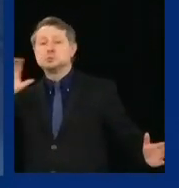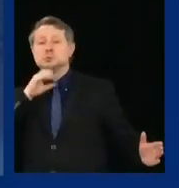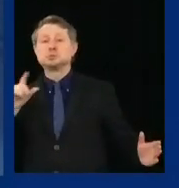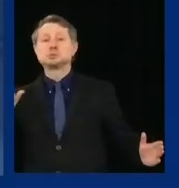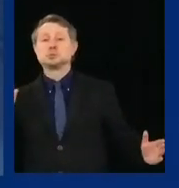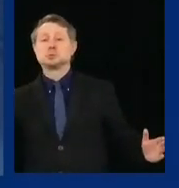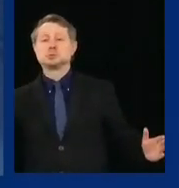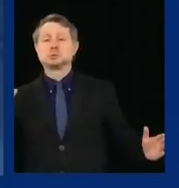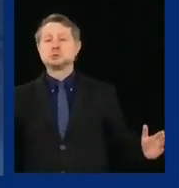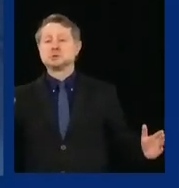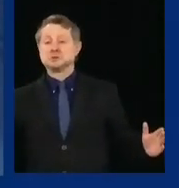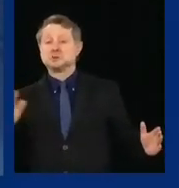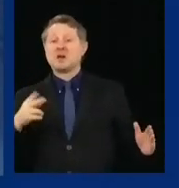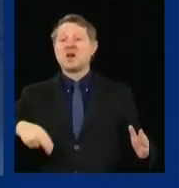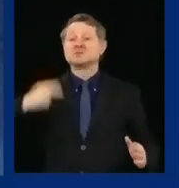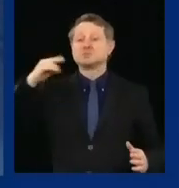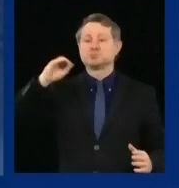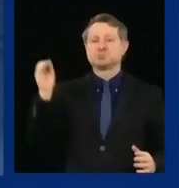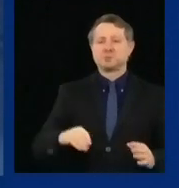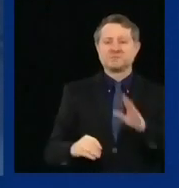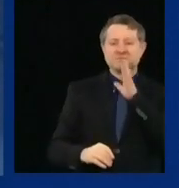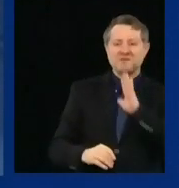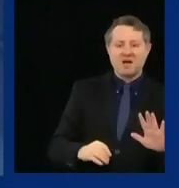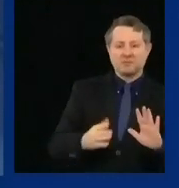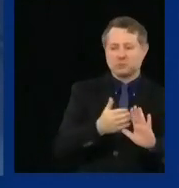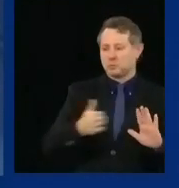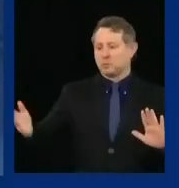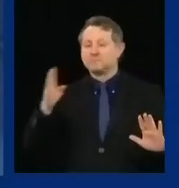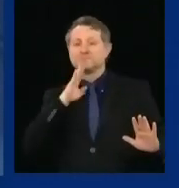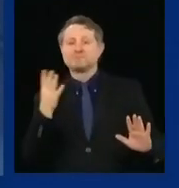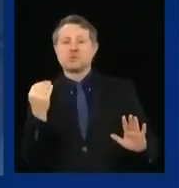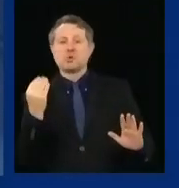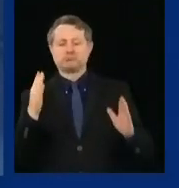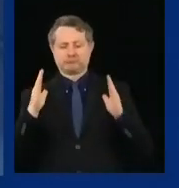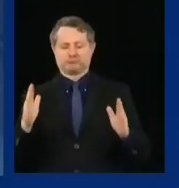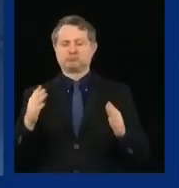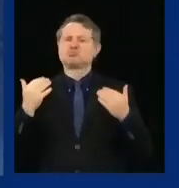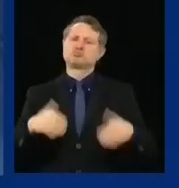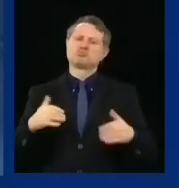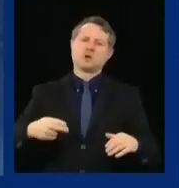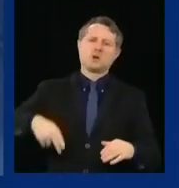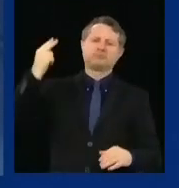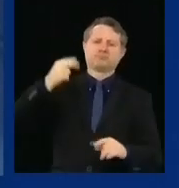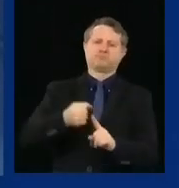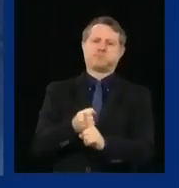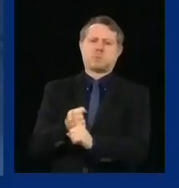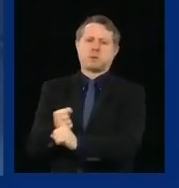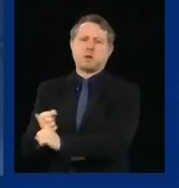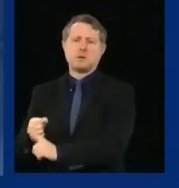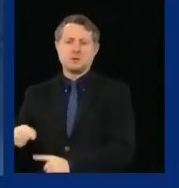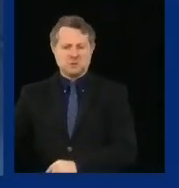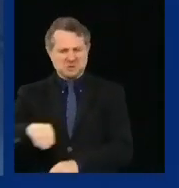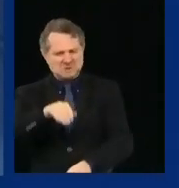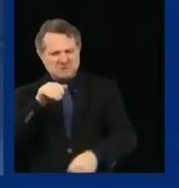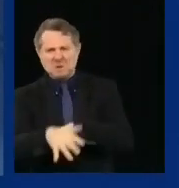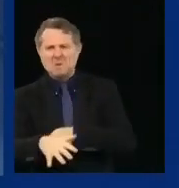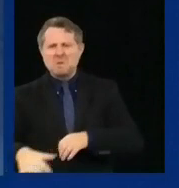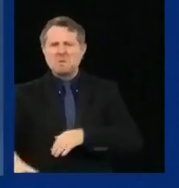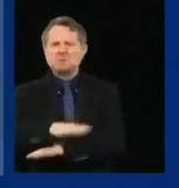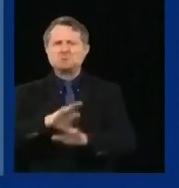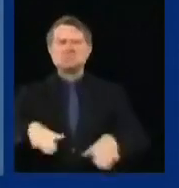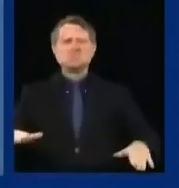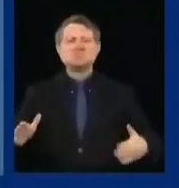Majority between five years old and 14 years old. It affects children of all